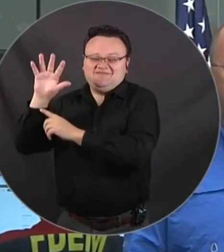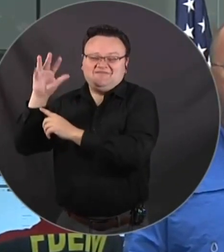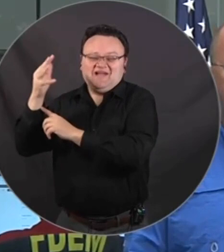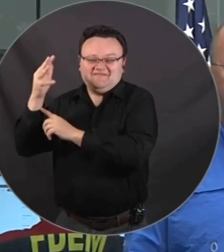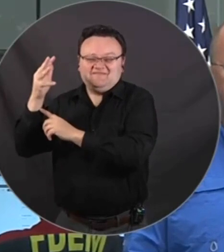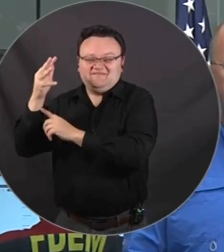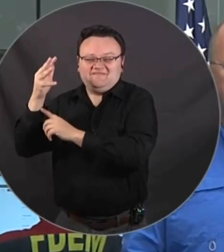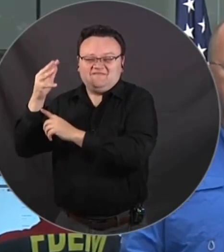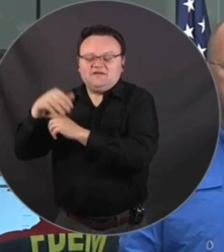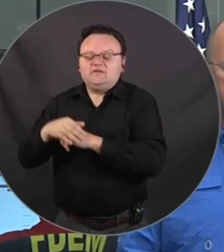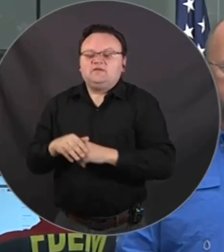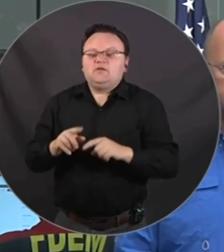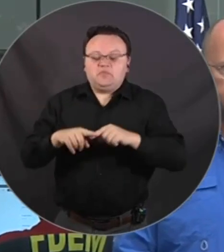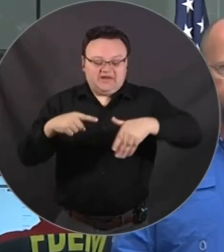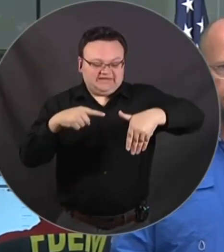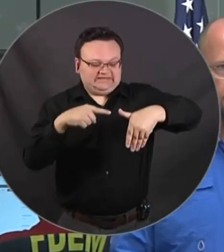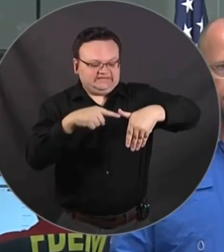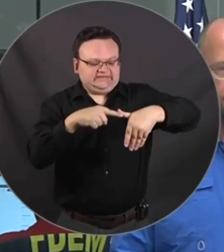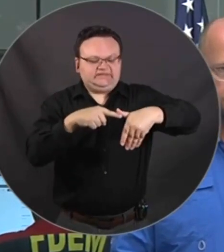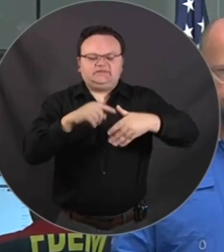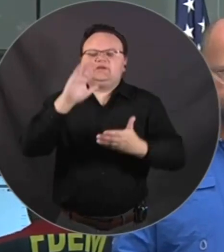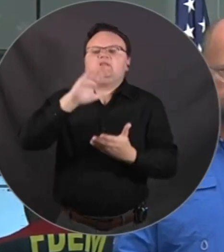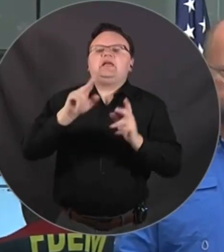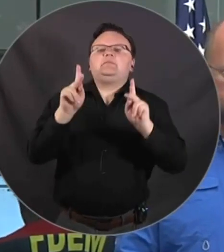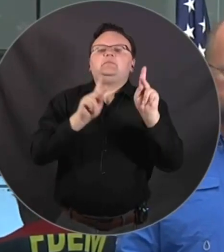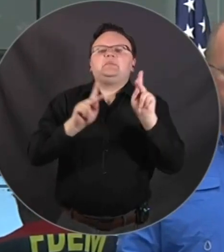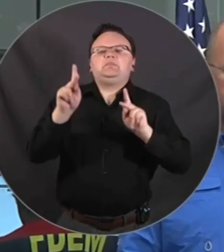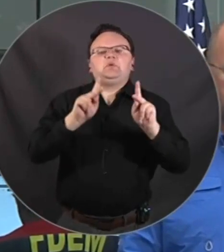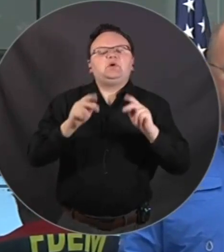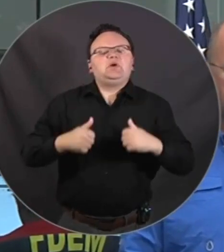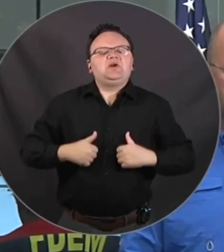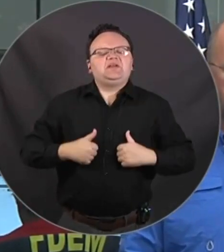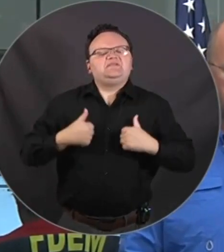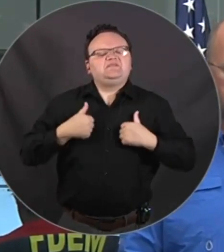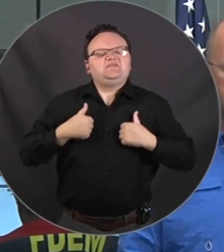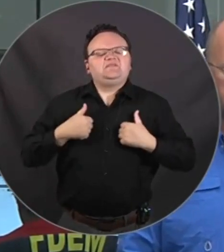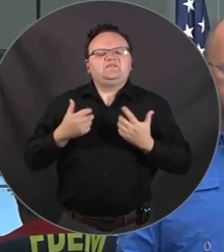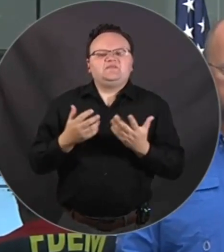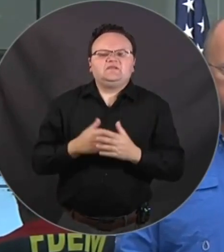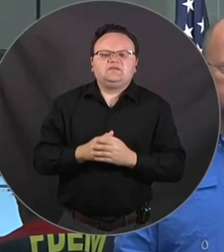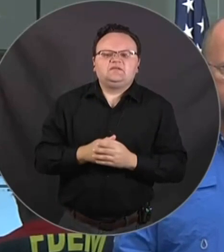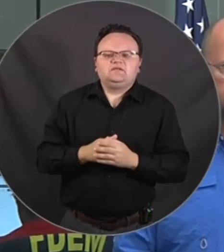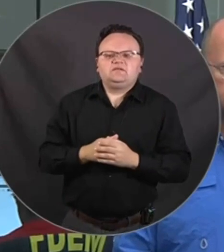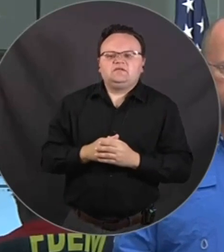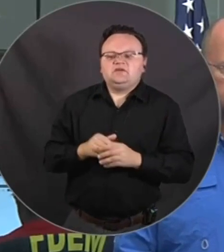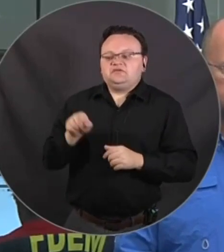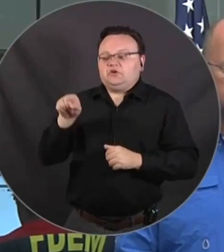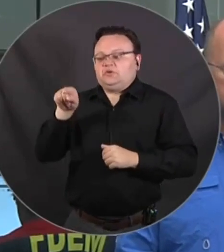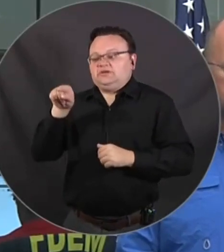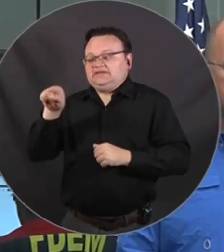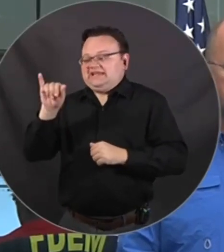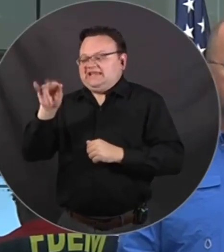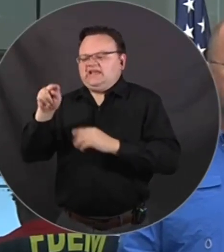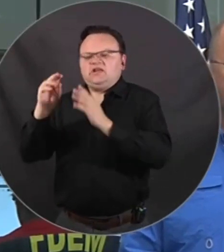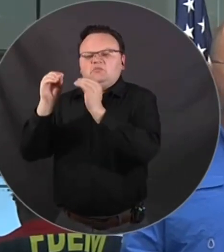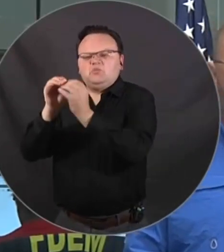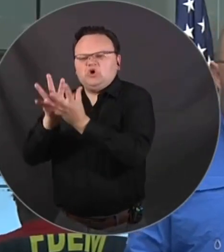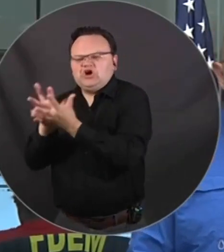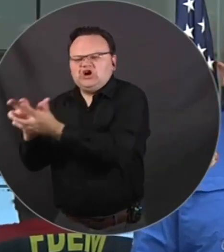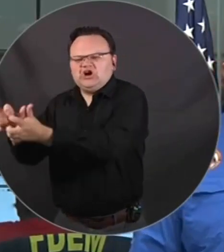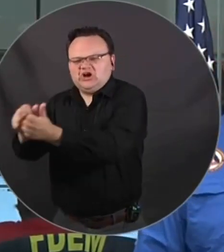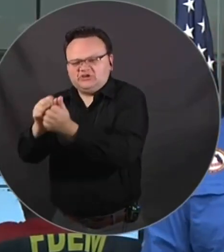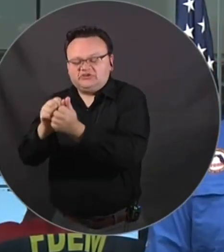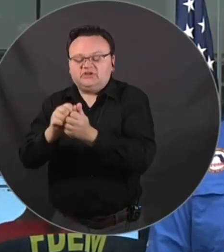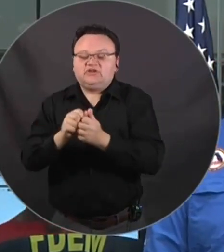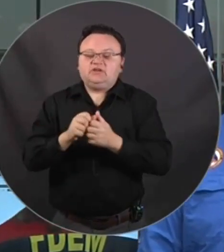populated area so more opportunity I think to have destruction whereas I think this one you know there was definitely a lot of